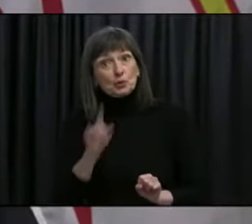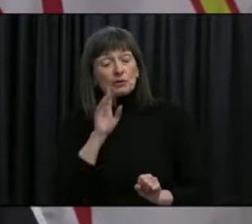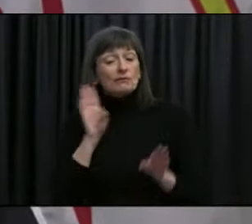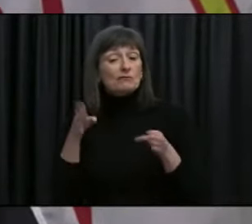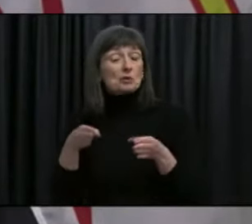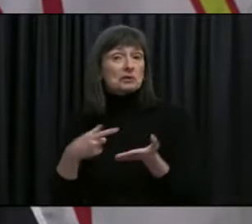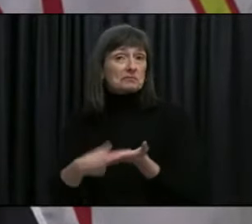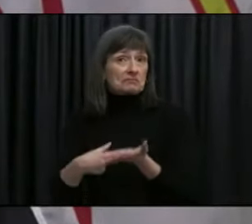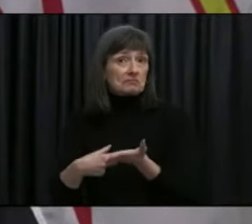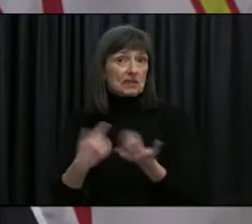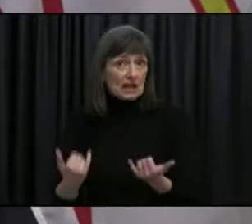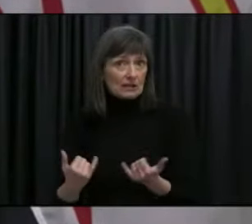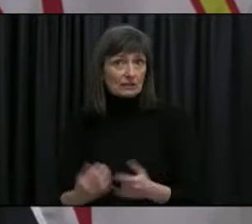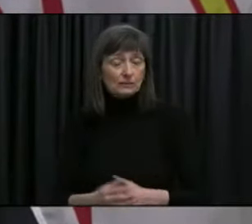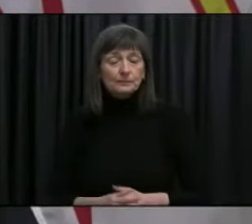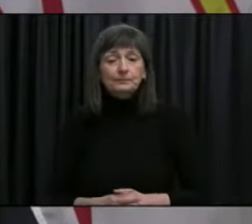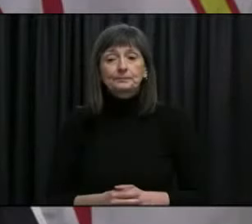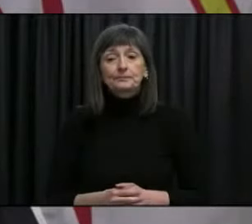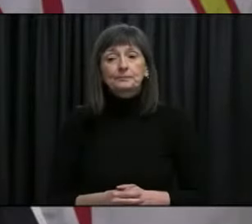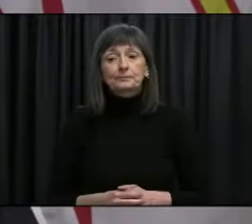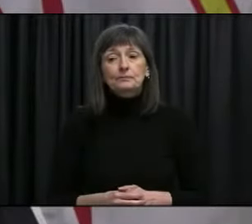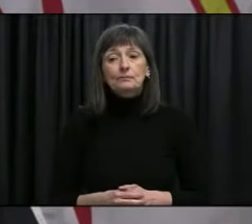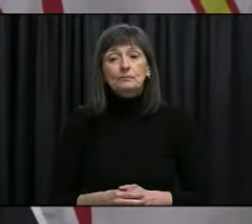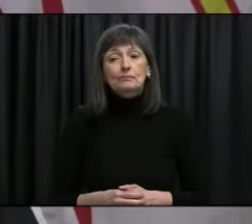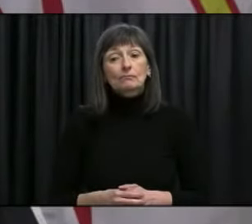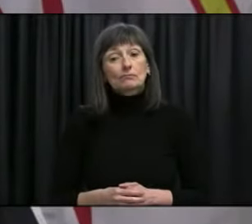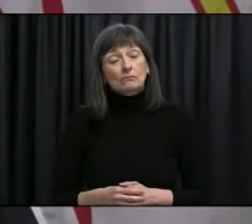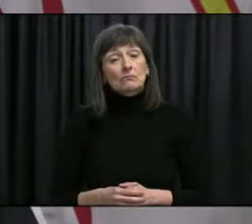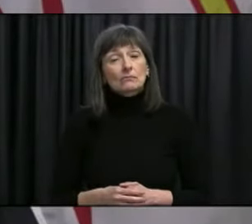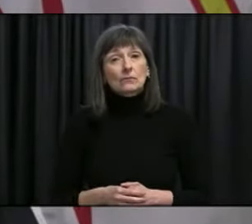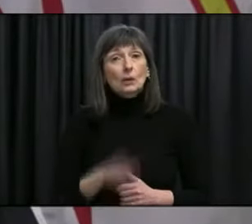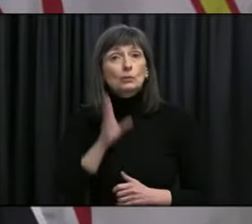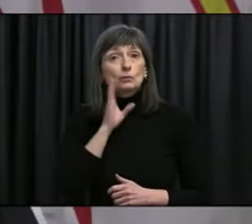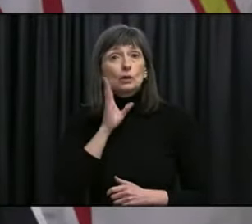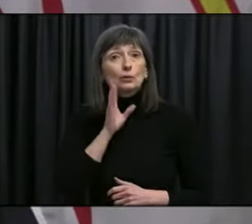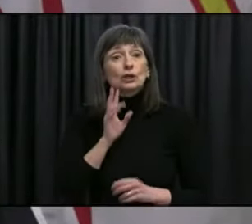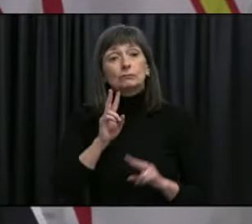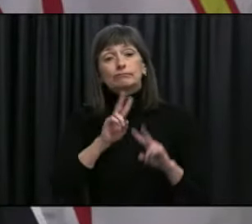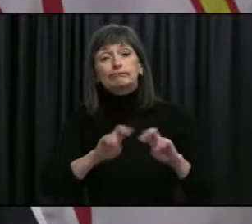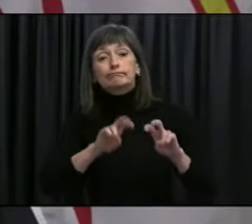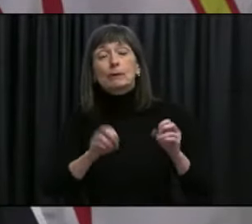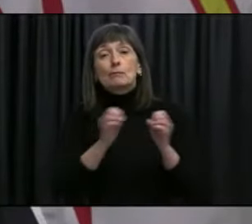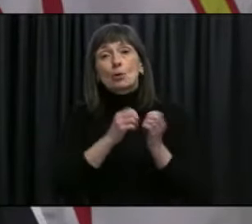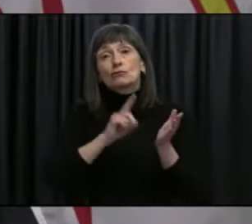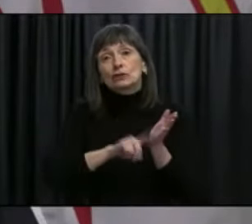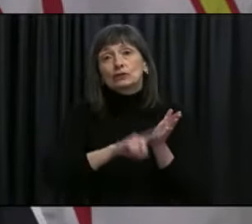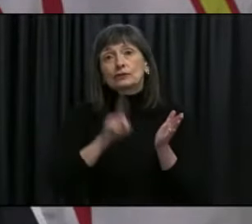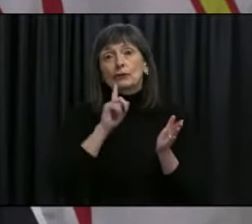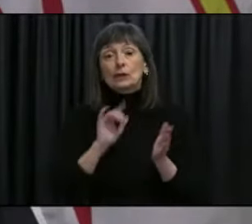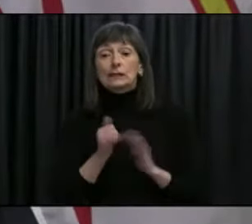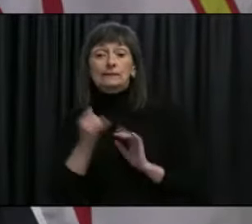uh we are um we are looking at how testing can be helpful in this in this regard so